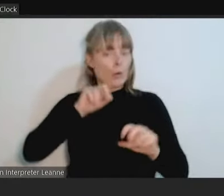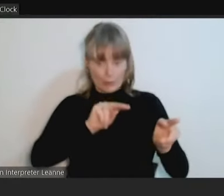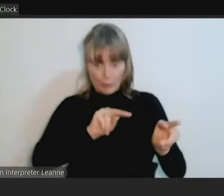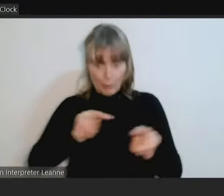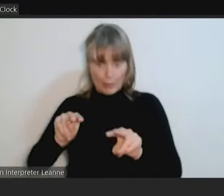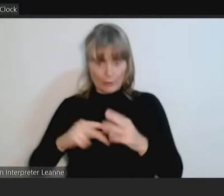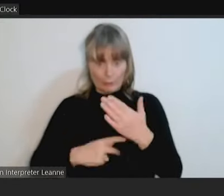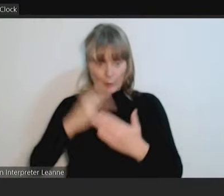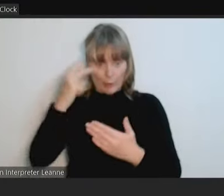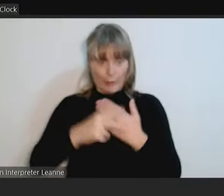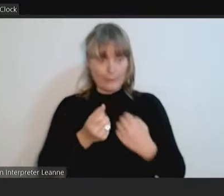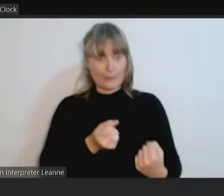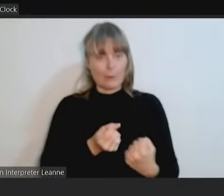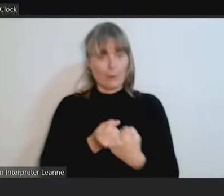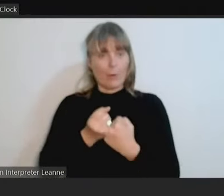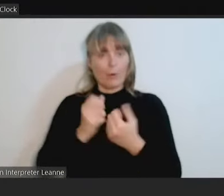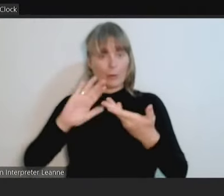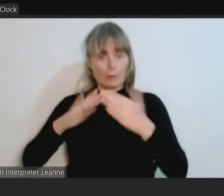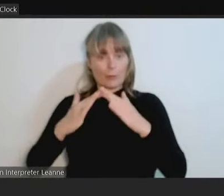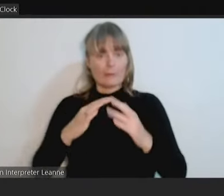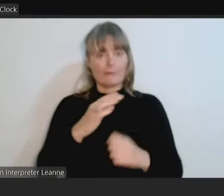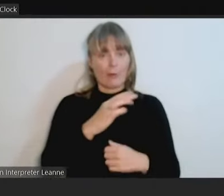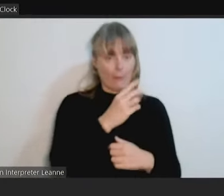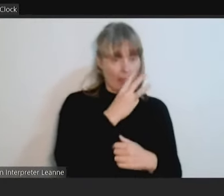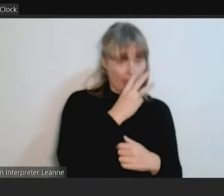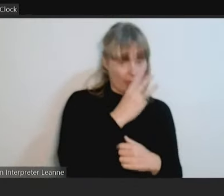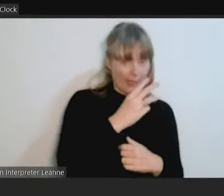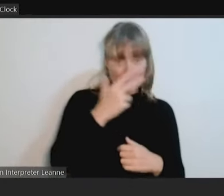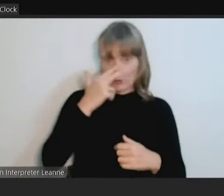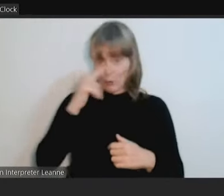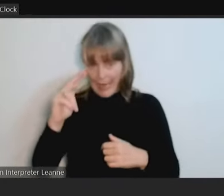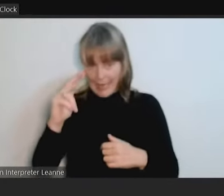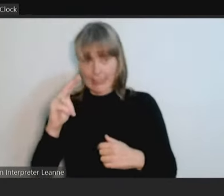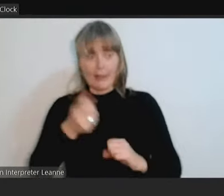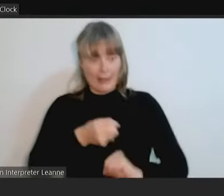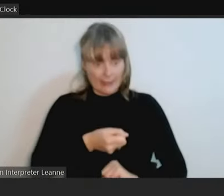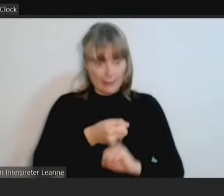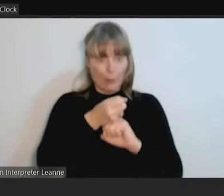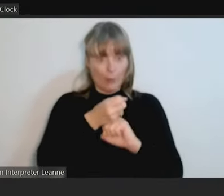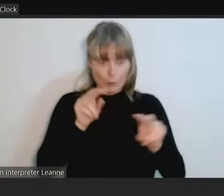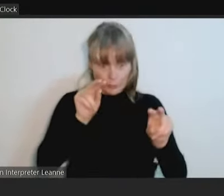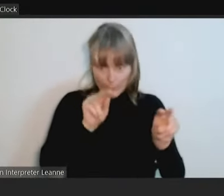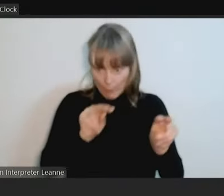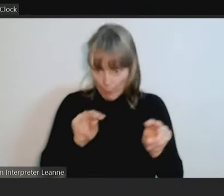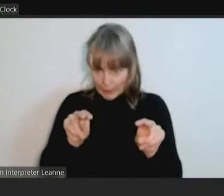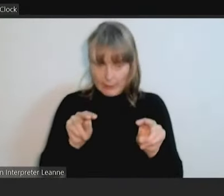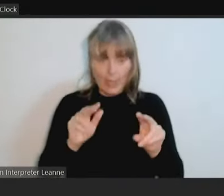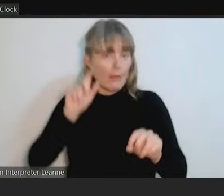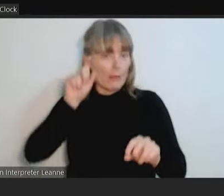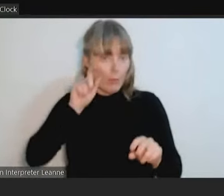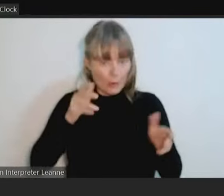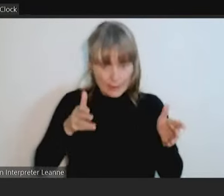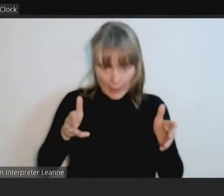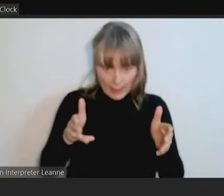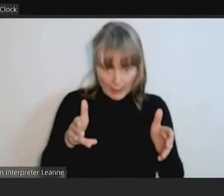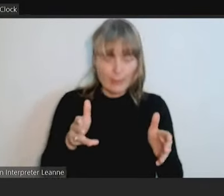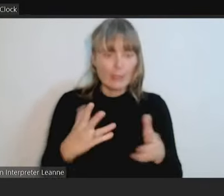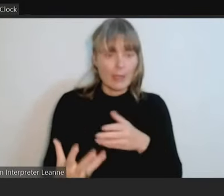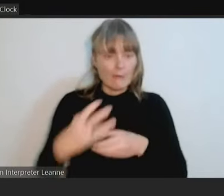to 80 to monitor the health of waterways, to learn through environmental education and to participate in projects to protect,